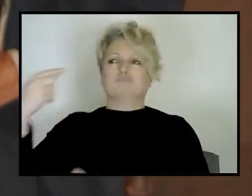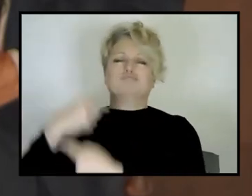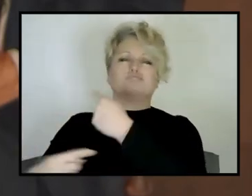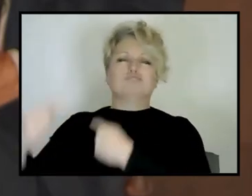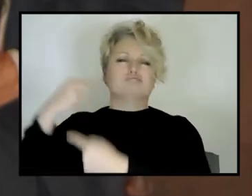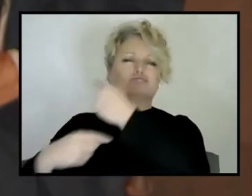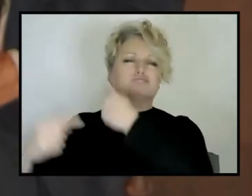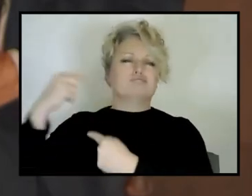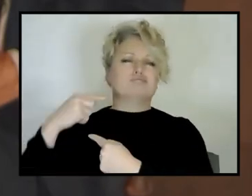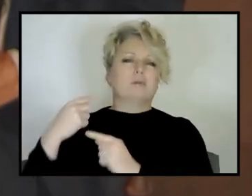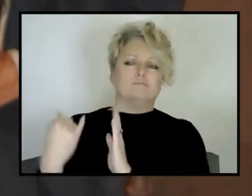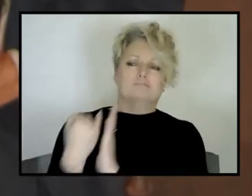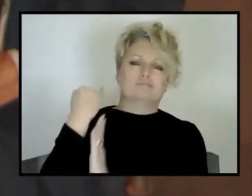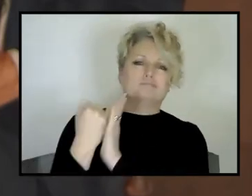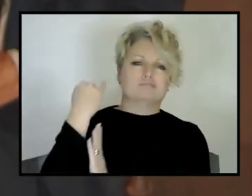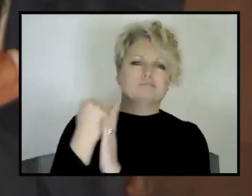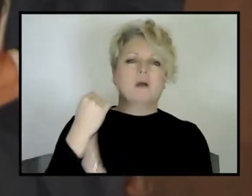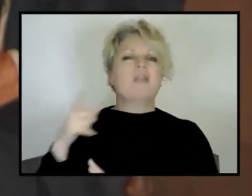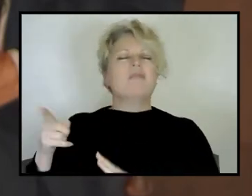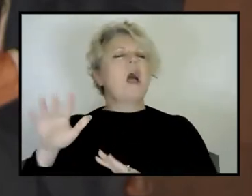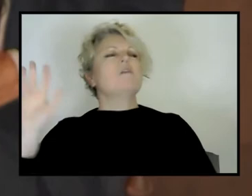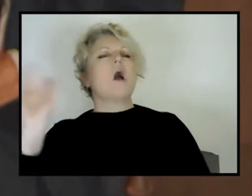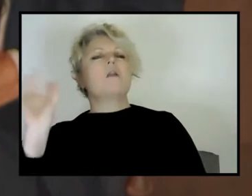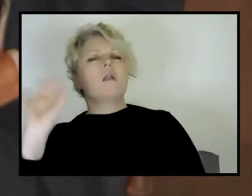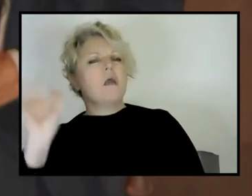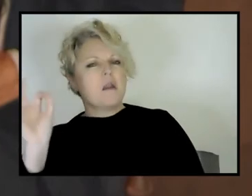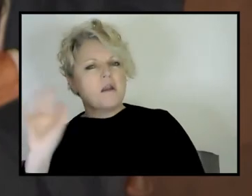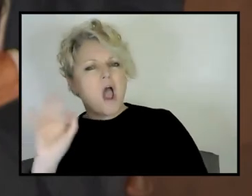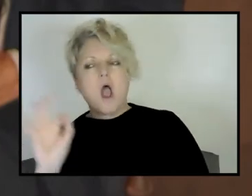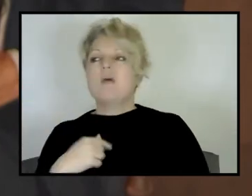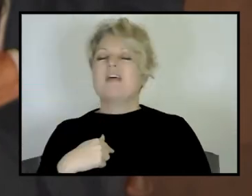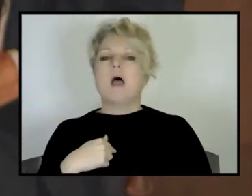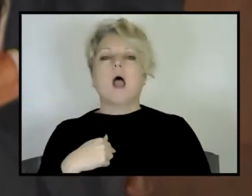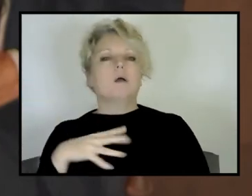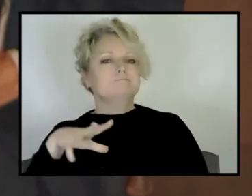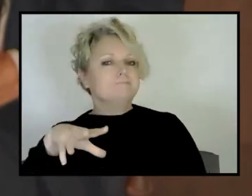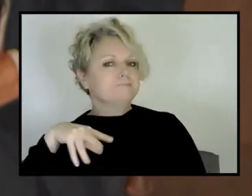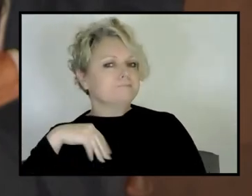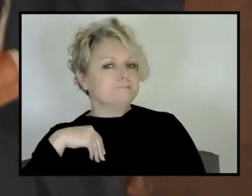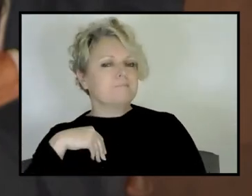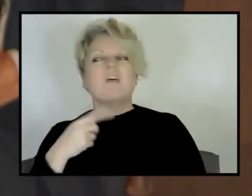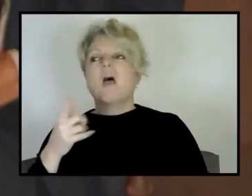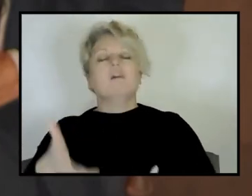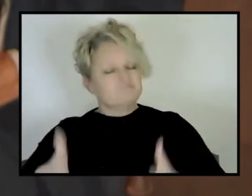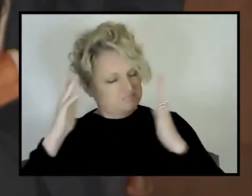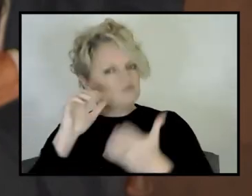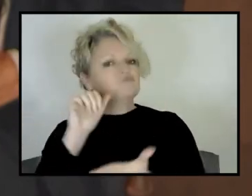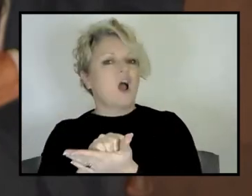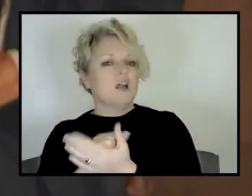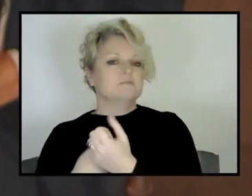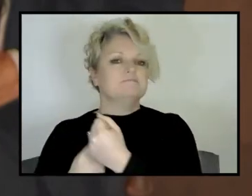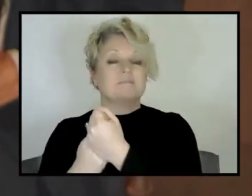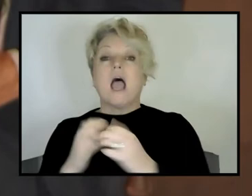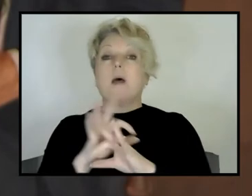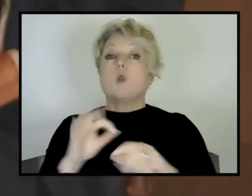a phase of denial, denialism, then they go through a phase of acceptance and then they kind of embrace those ideas. You know, I'm not saying my, the